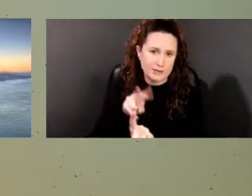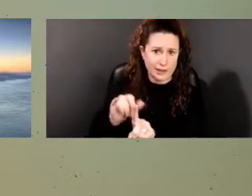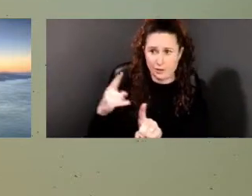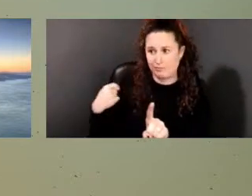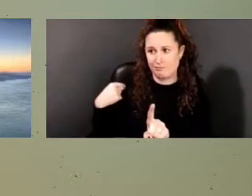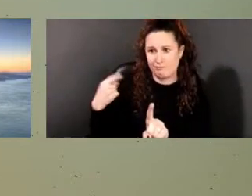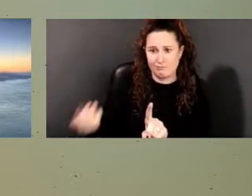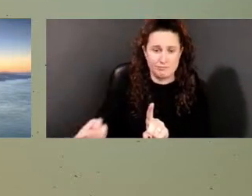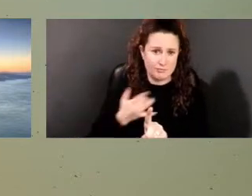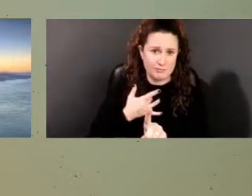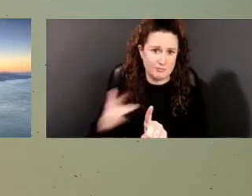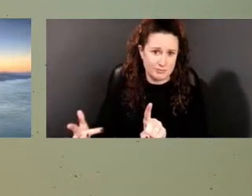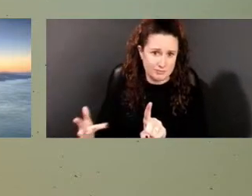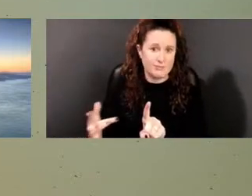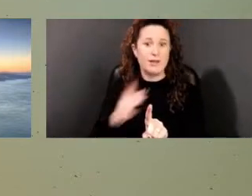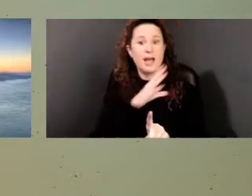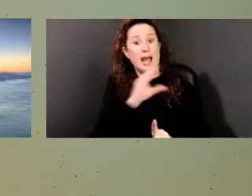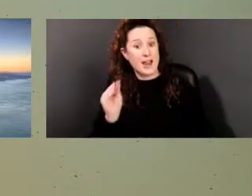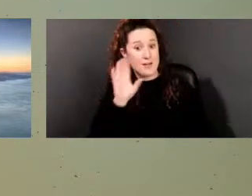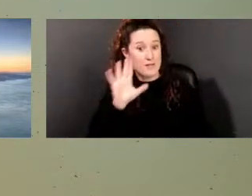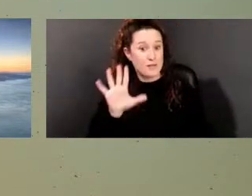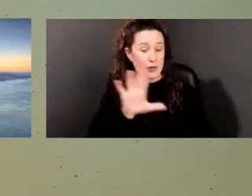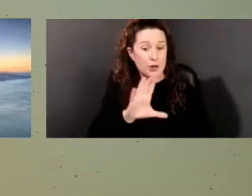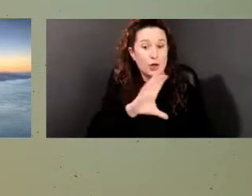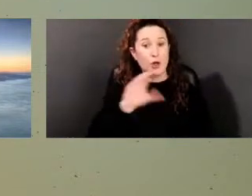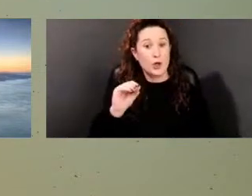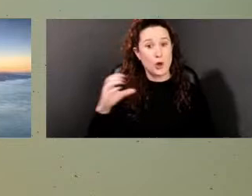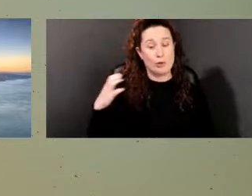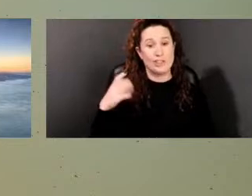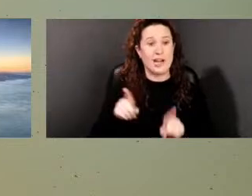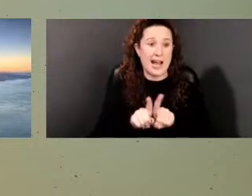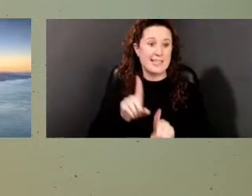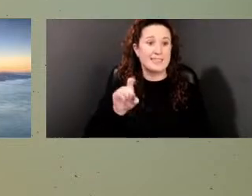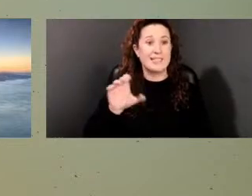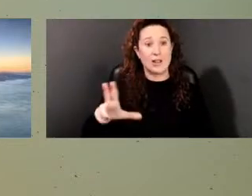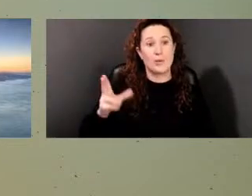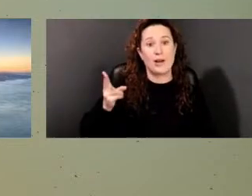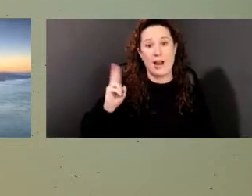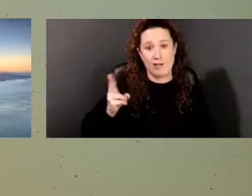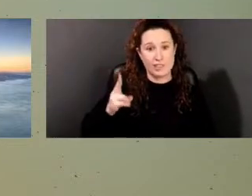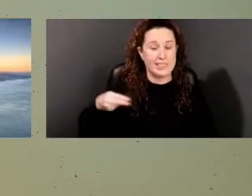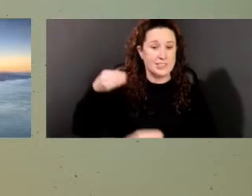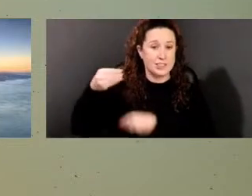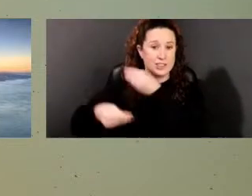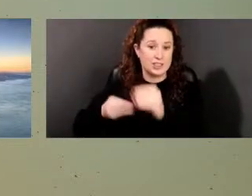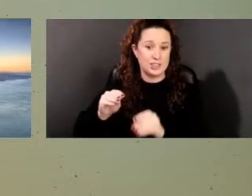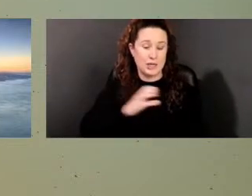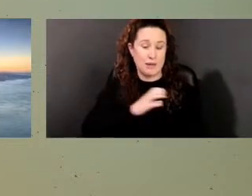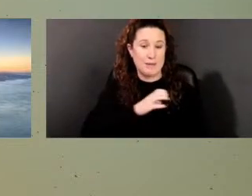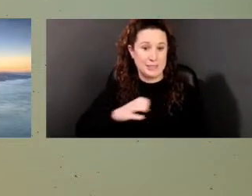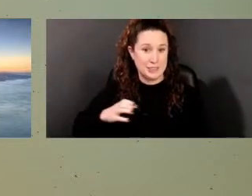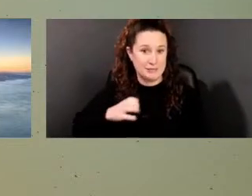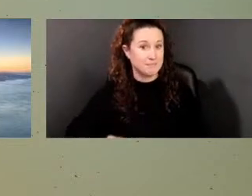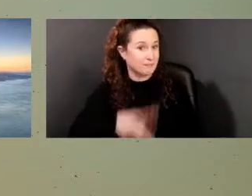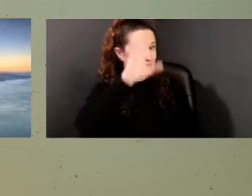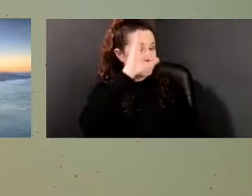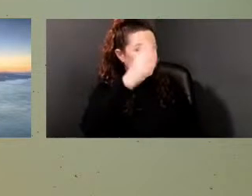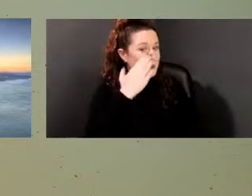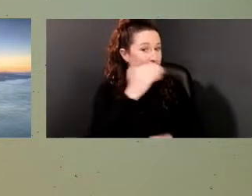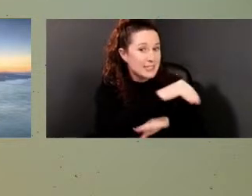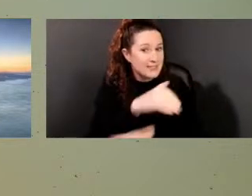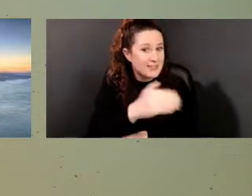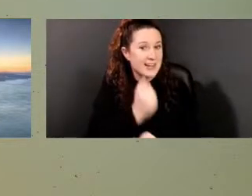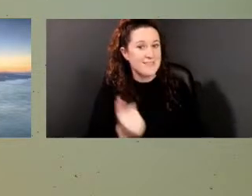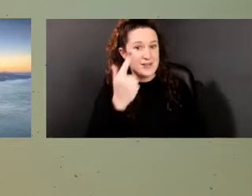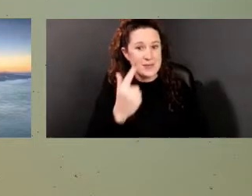co-chair with the Delaware Heritage Commission. Good evening, everybody. Thank you very much for